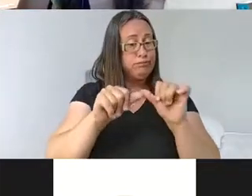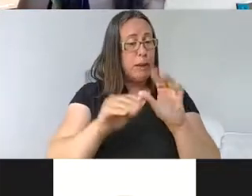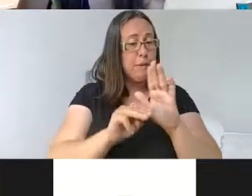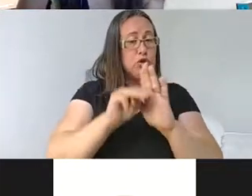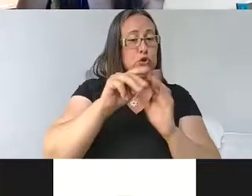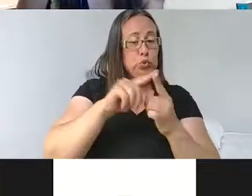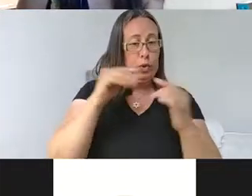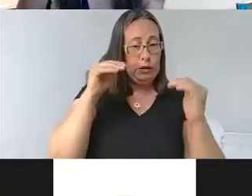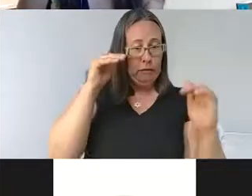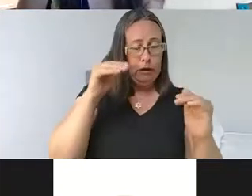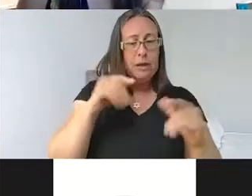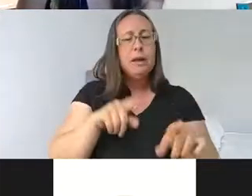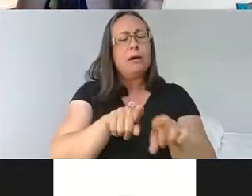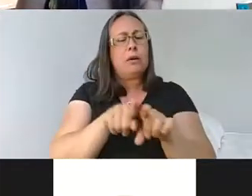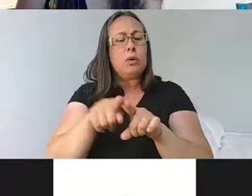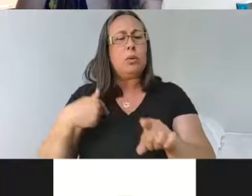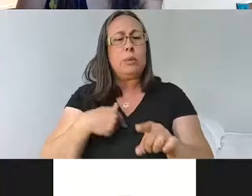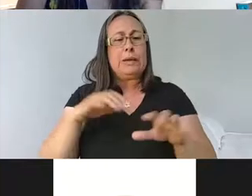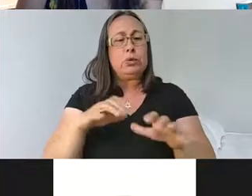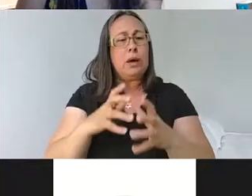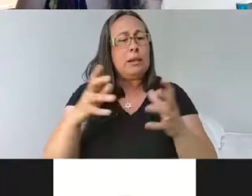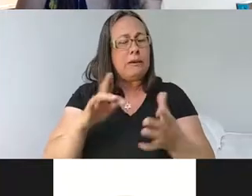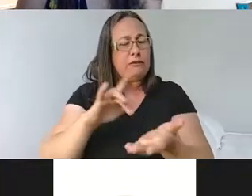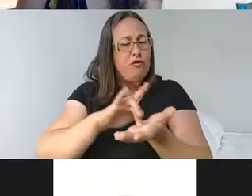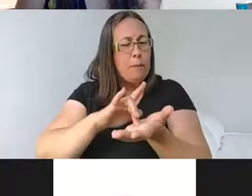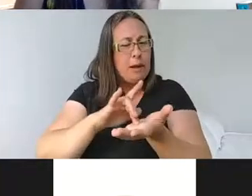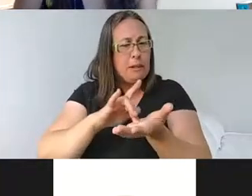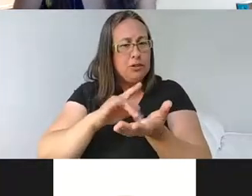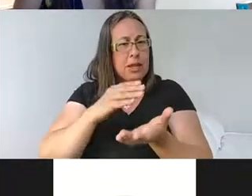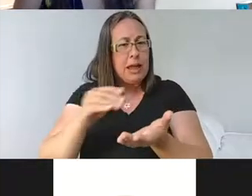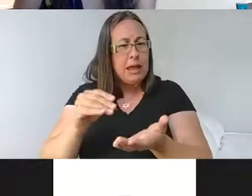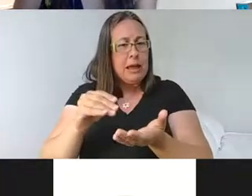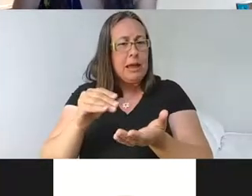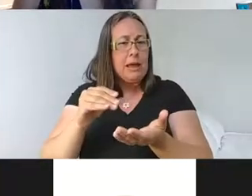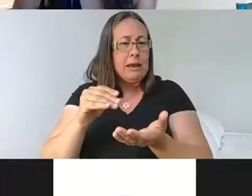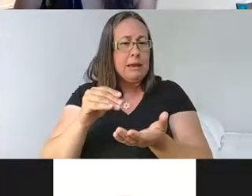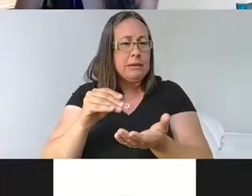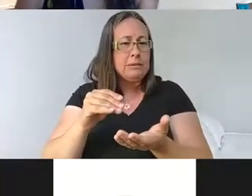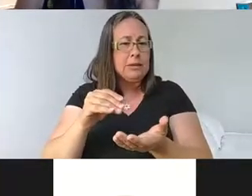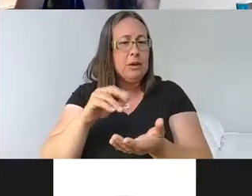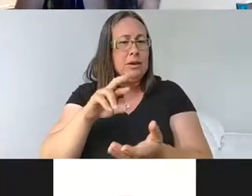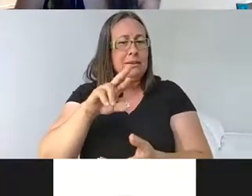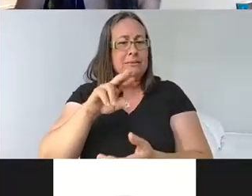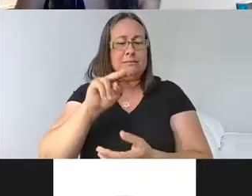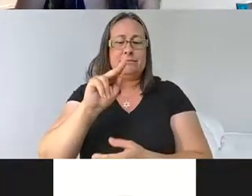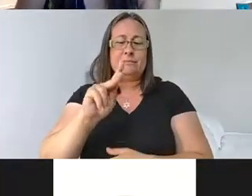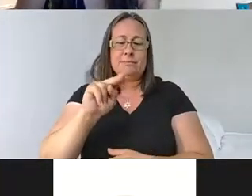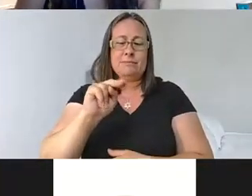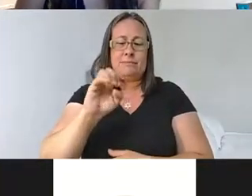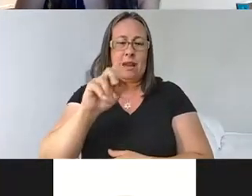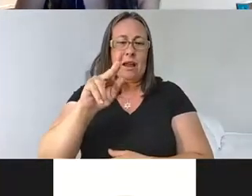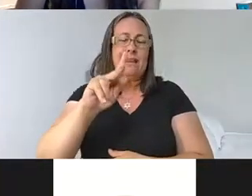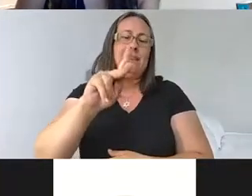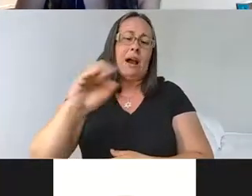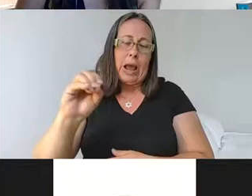Um, and we do a lot of kind of pharmacology and conditional, um, receptor knockouts to get at some of these mechanisms. We've also